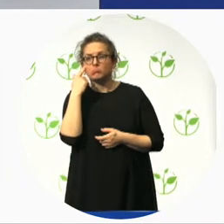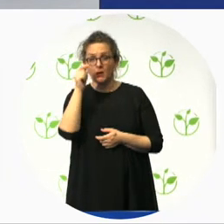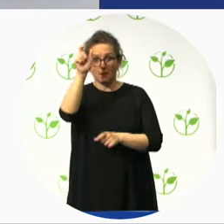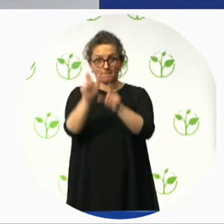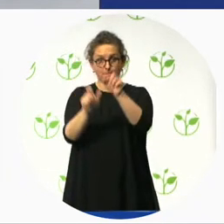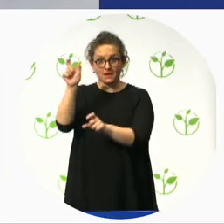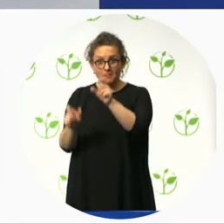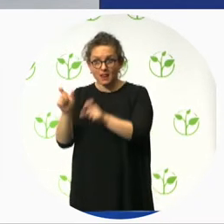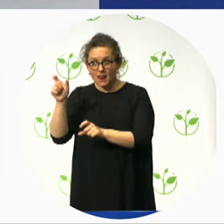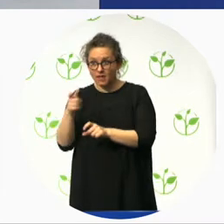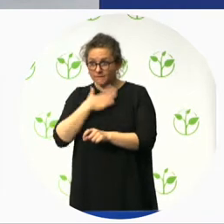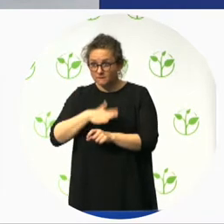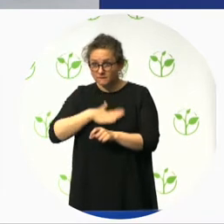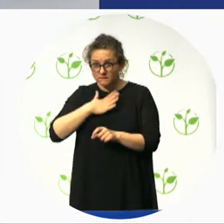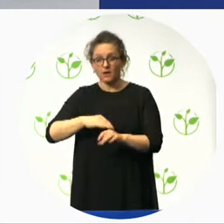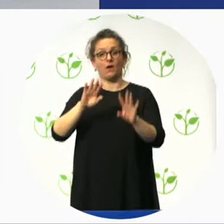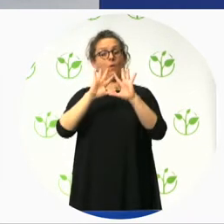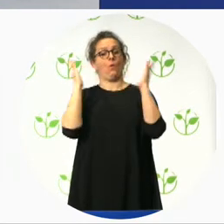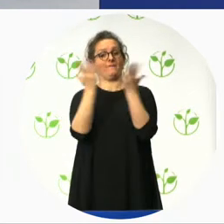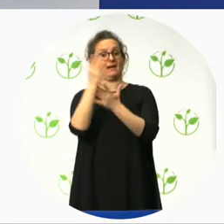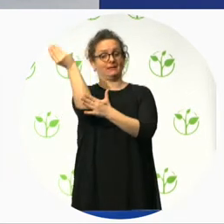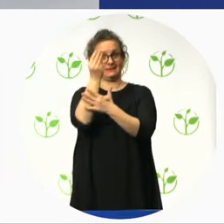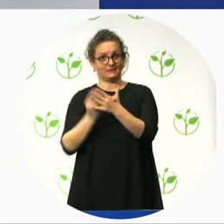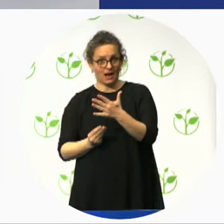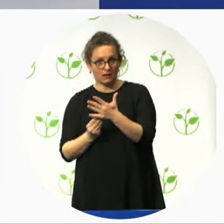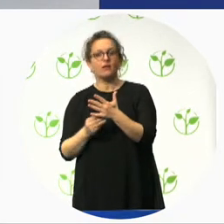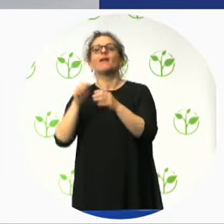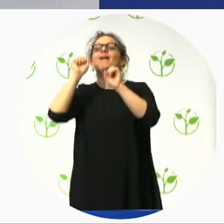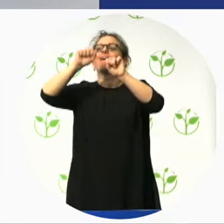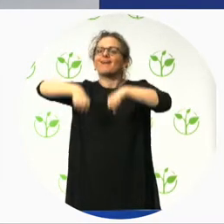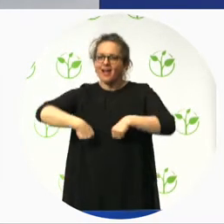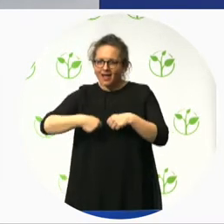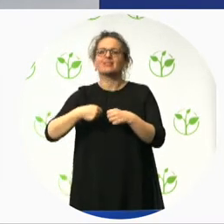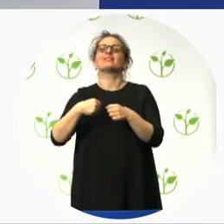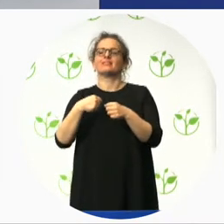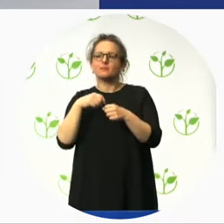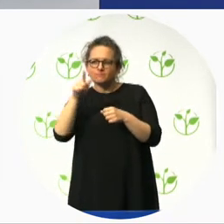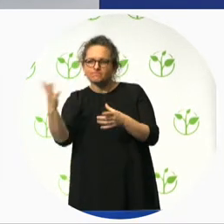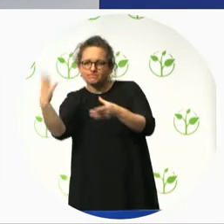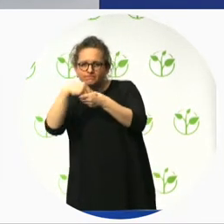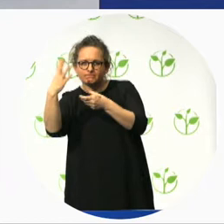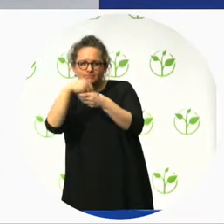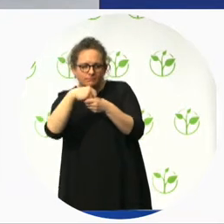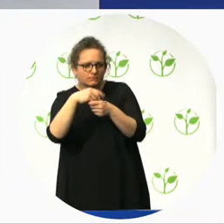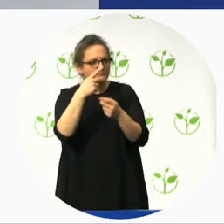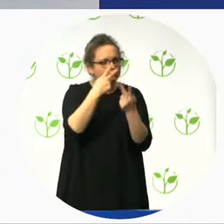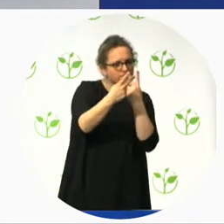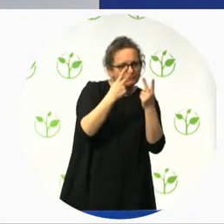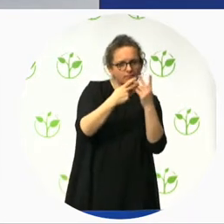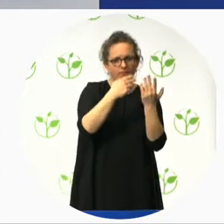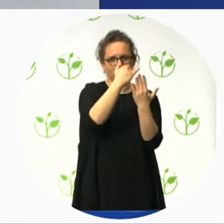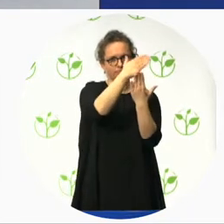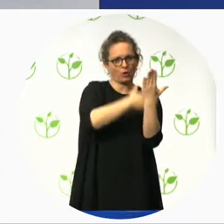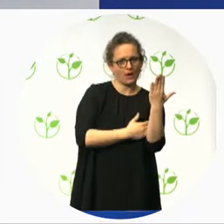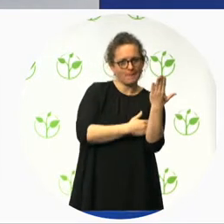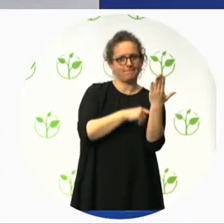consulting in the built environment. International and national accessibility codes and standards as well as disability